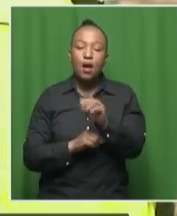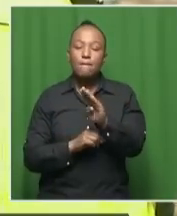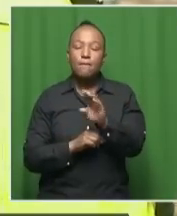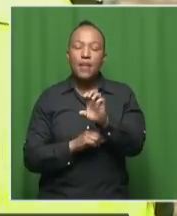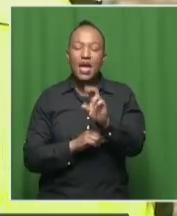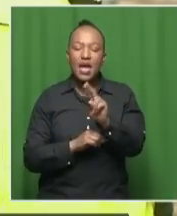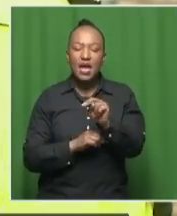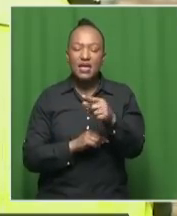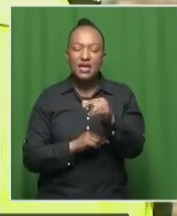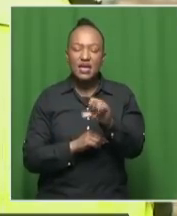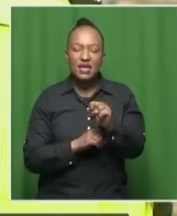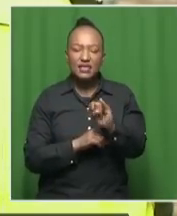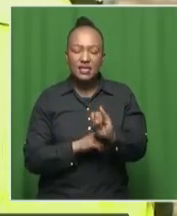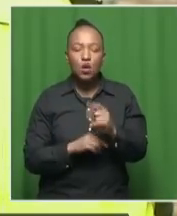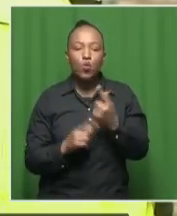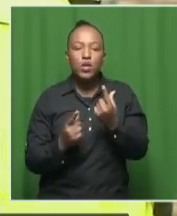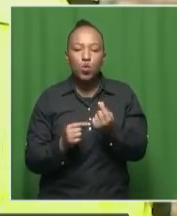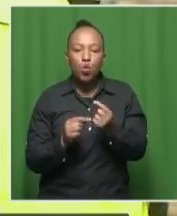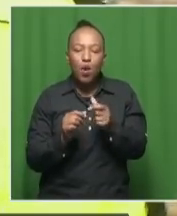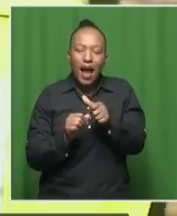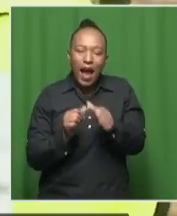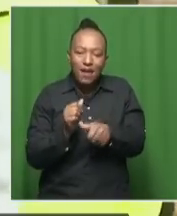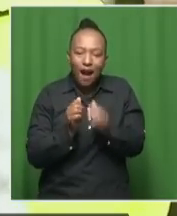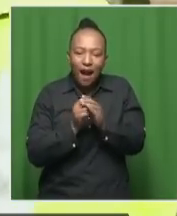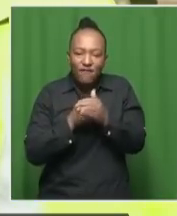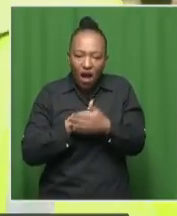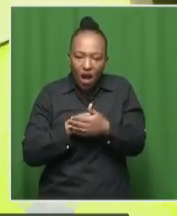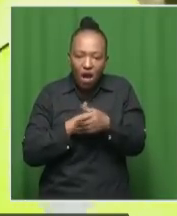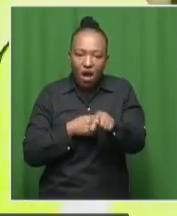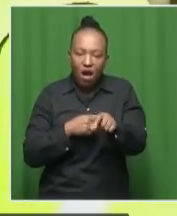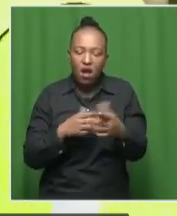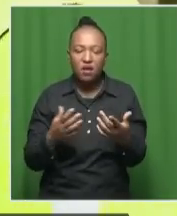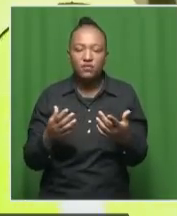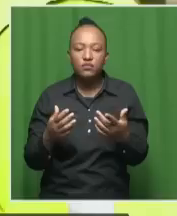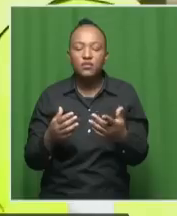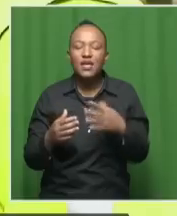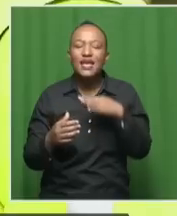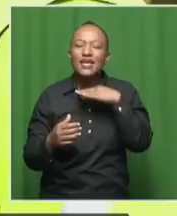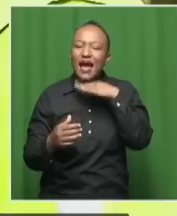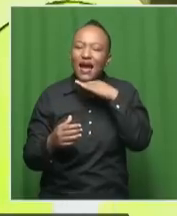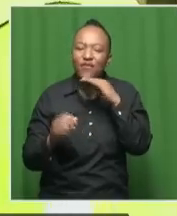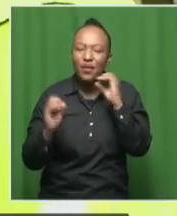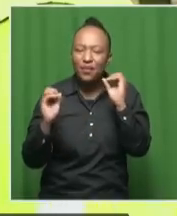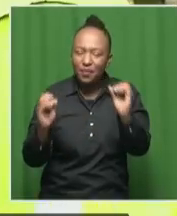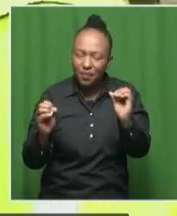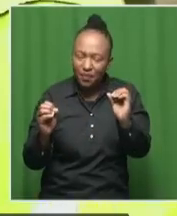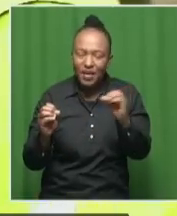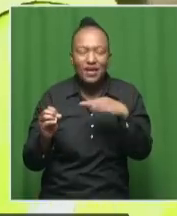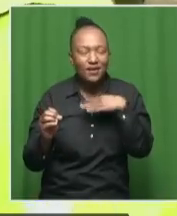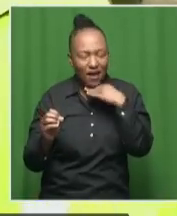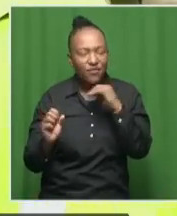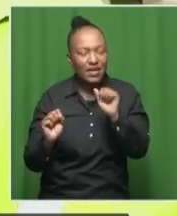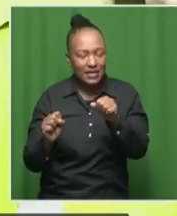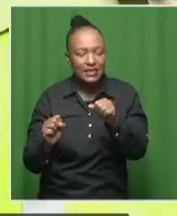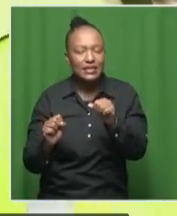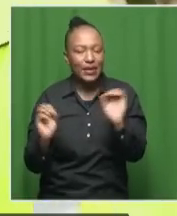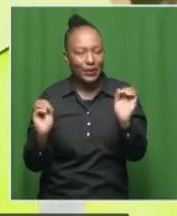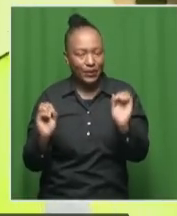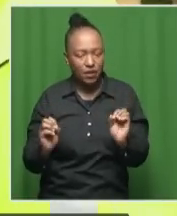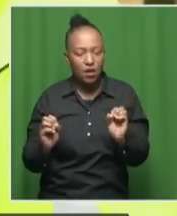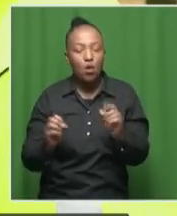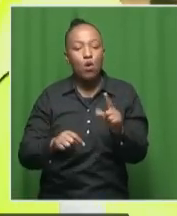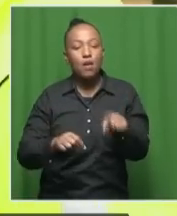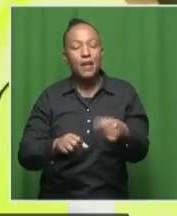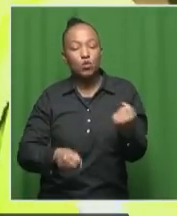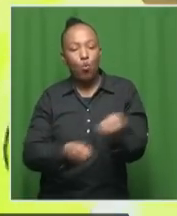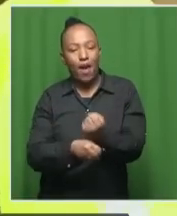then we've been doing this undercover work. That's why I'm telling you that, of course, it's not enough, because what happens is that we have to work, all of